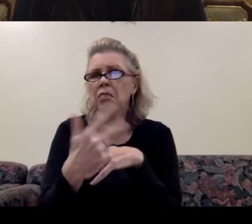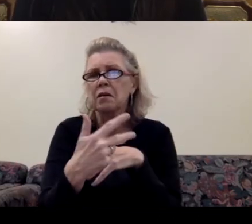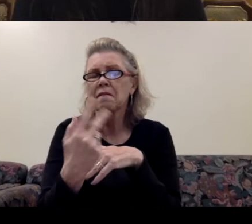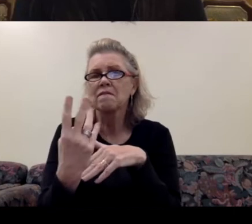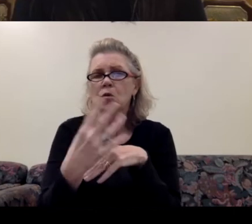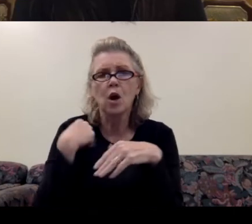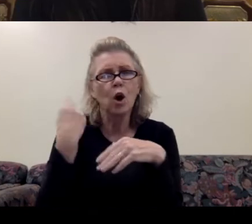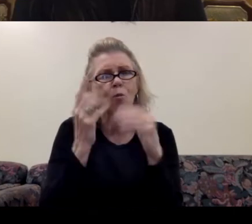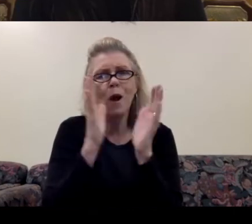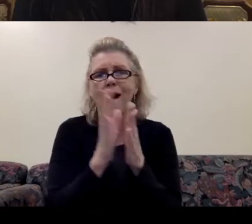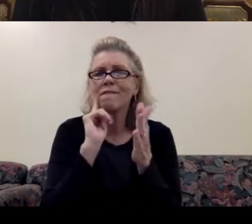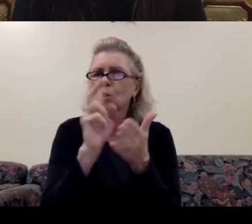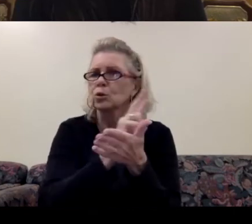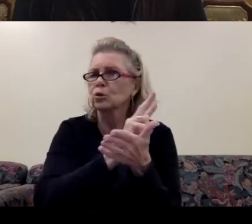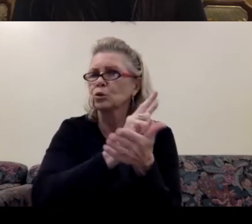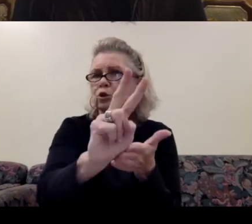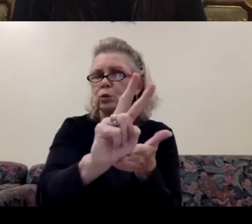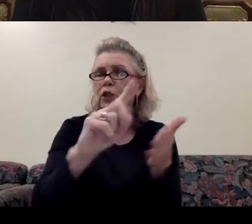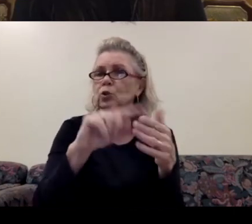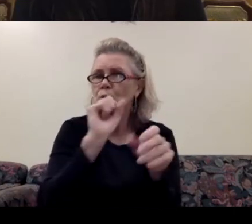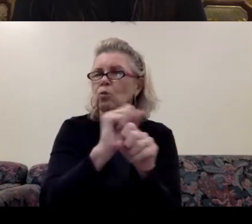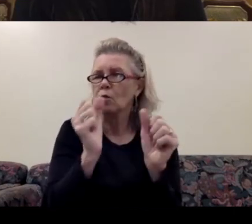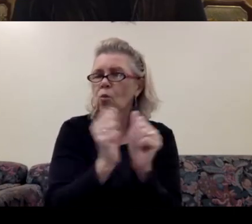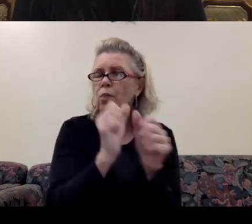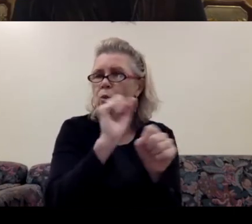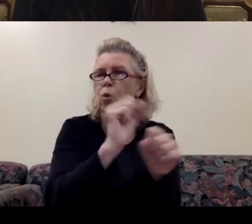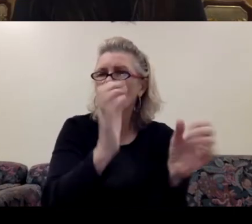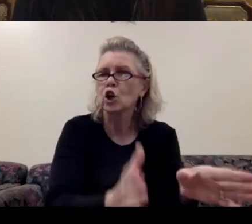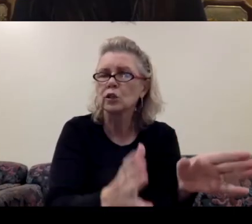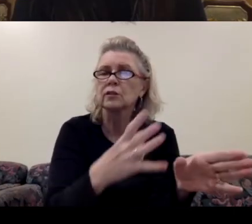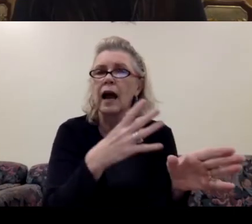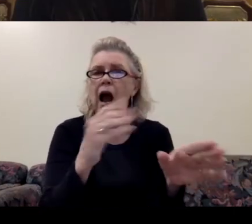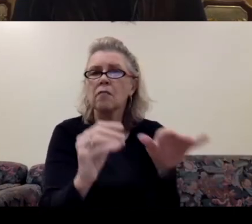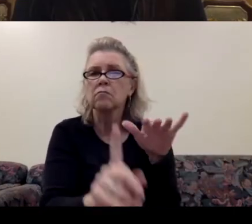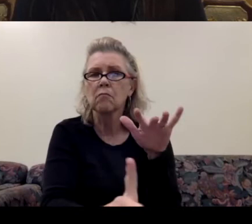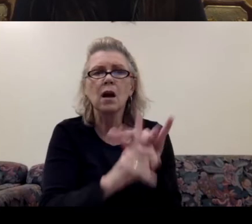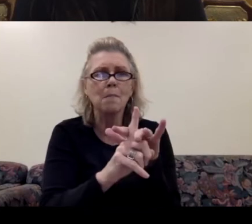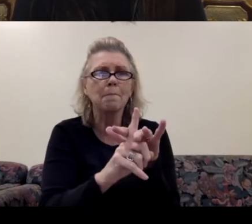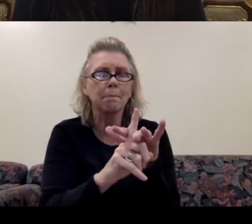always ask for two weeks to work with the workers and come up with an, um,